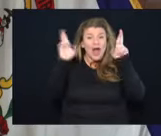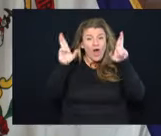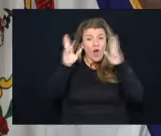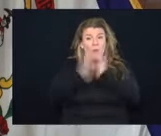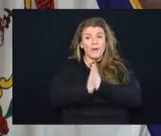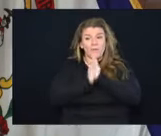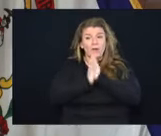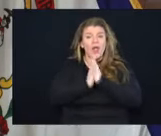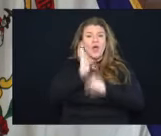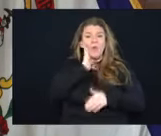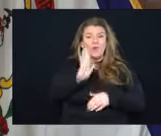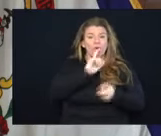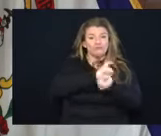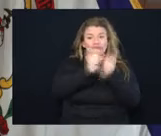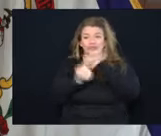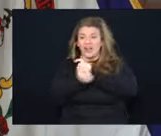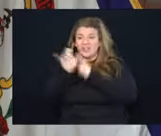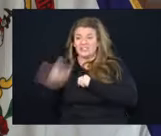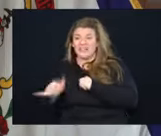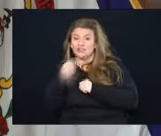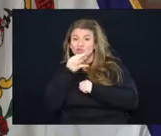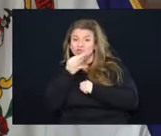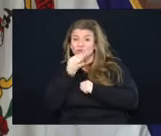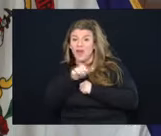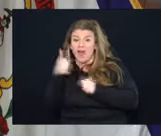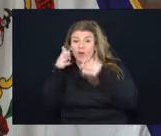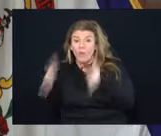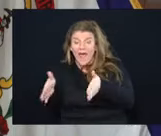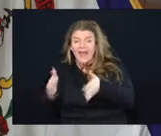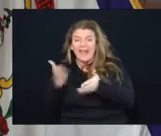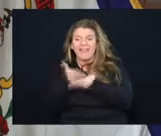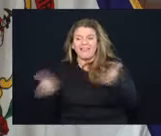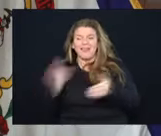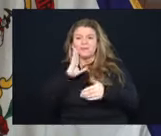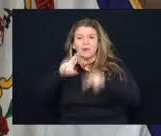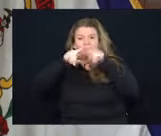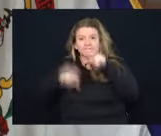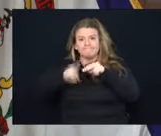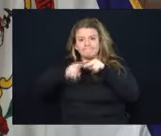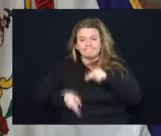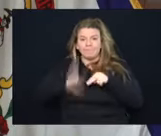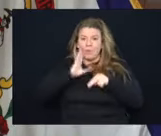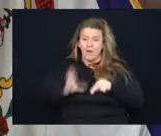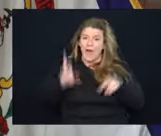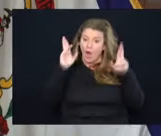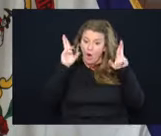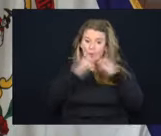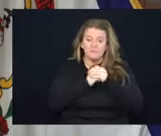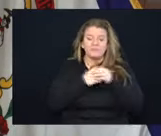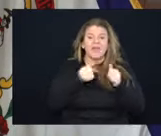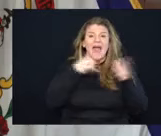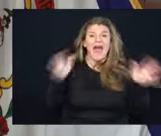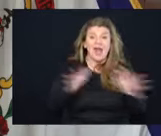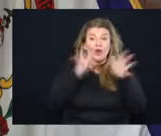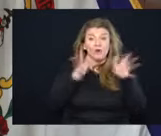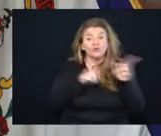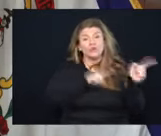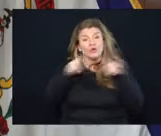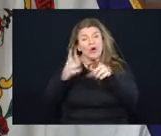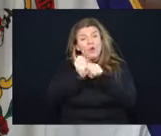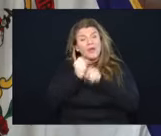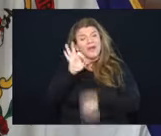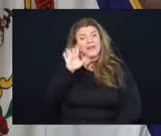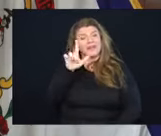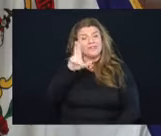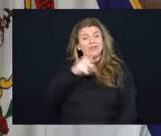that we'll get that turned the other way immediately and things will start coming down. I encourage you about taking the flu shot. You can